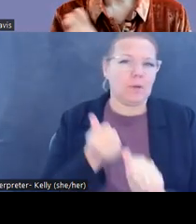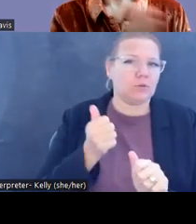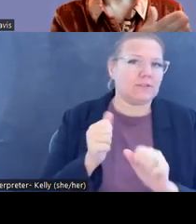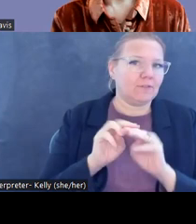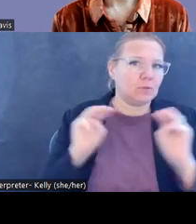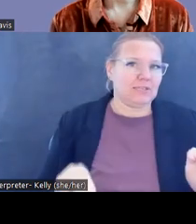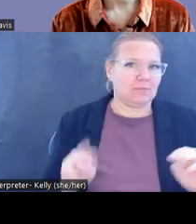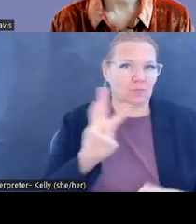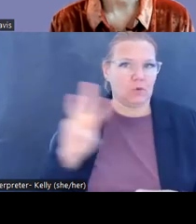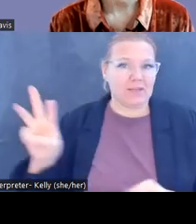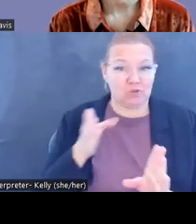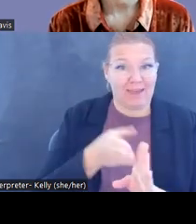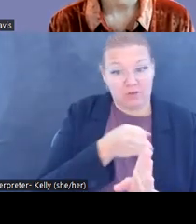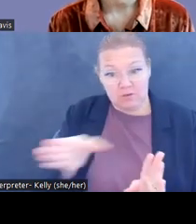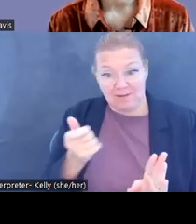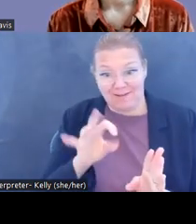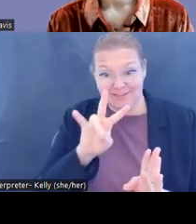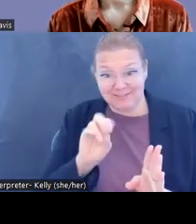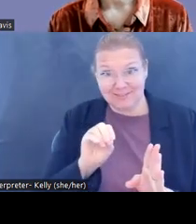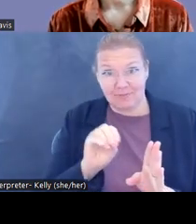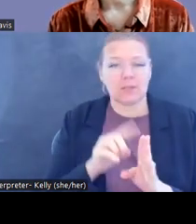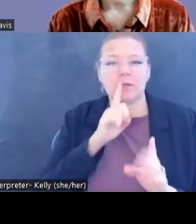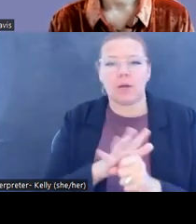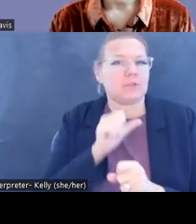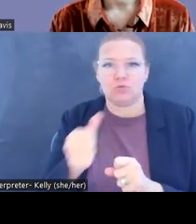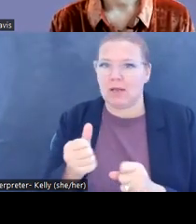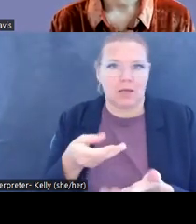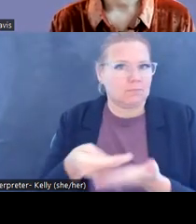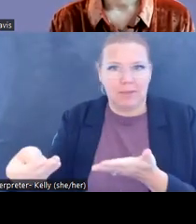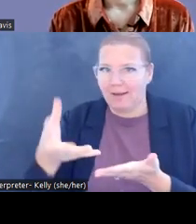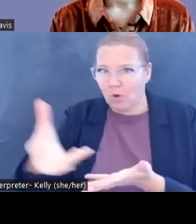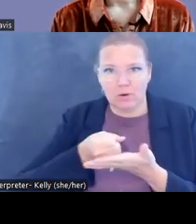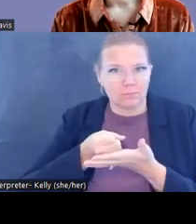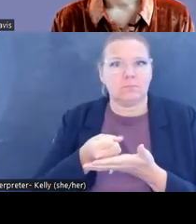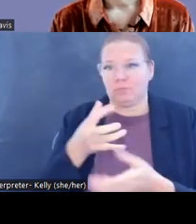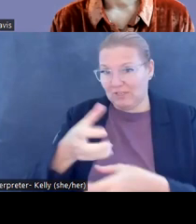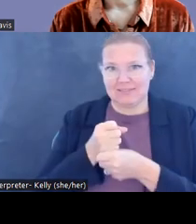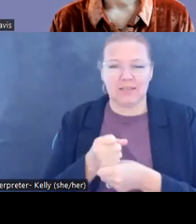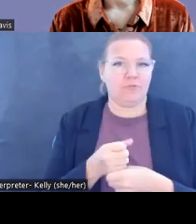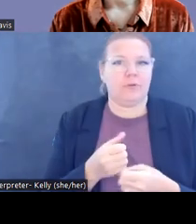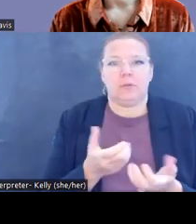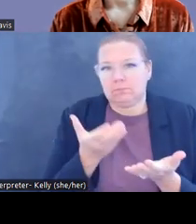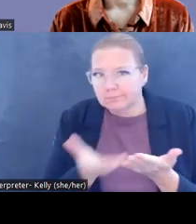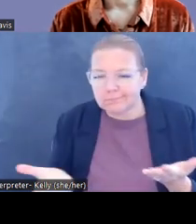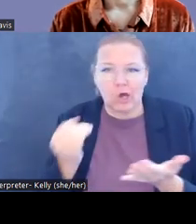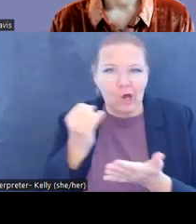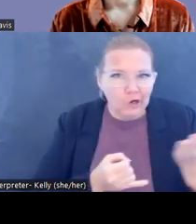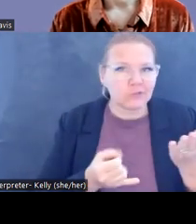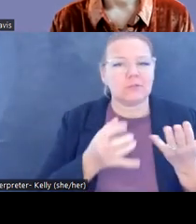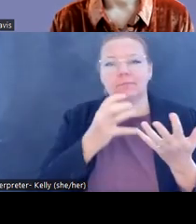promised to not acquire antiquities that were not on the market before that date. We again know that,